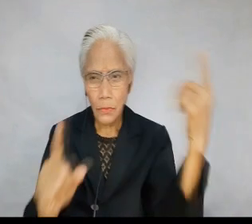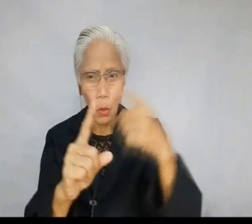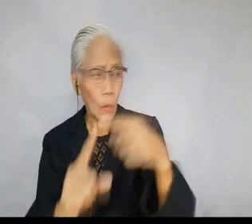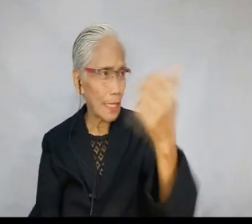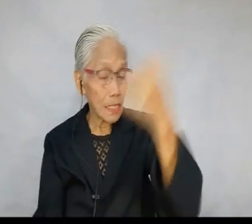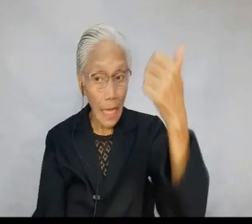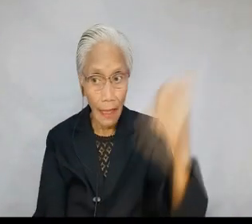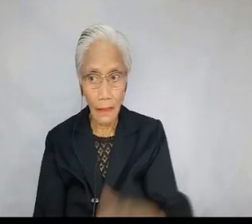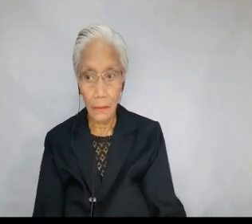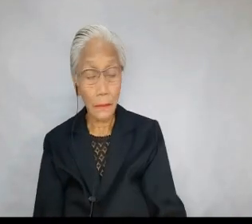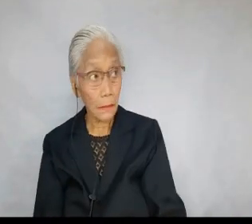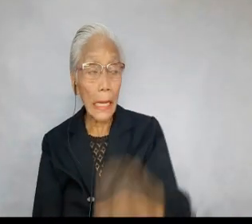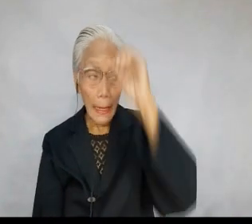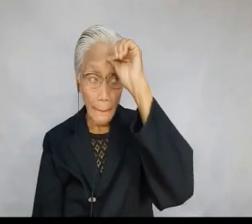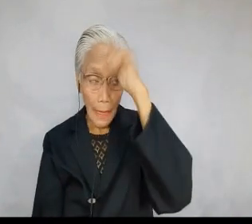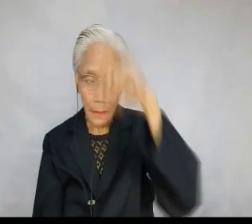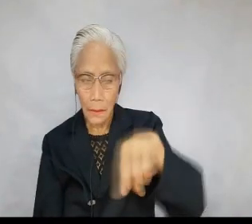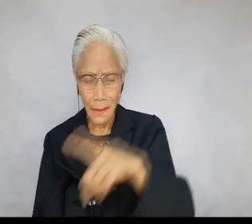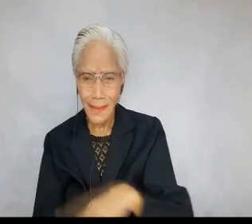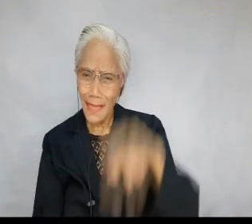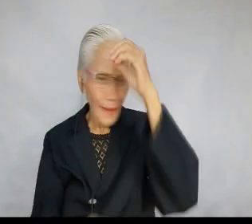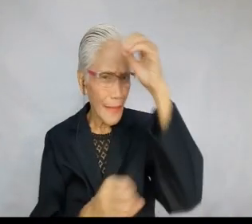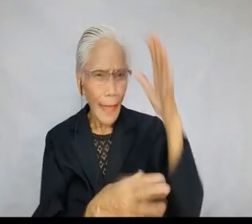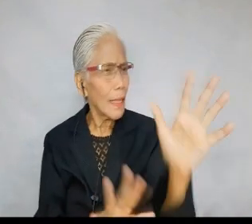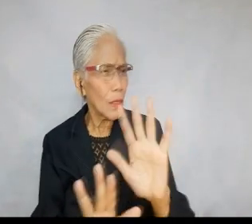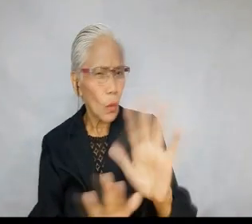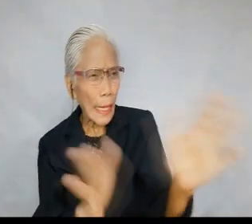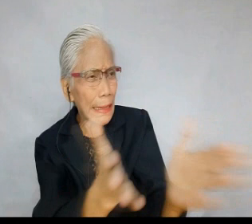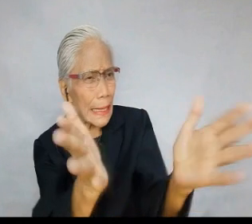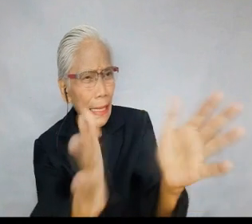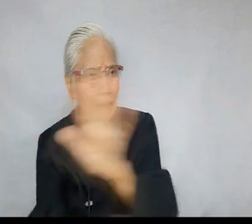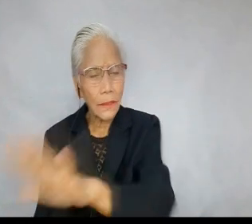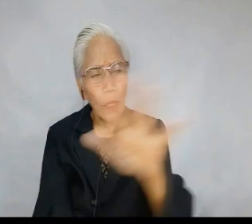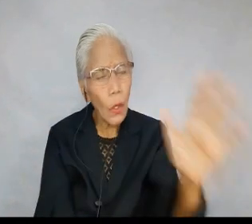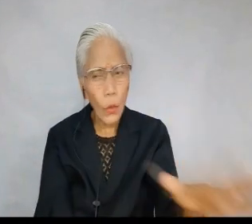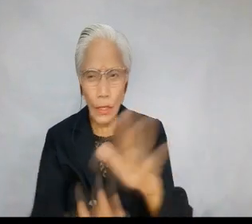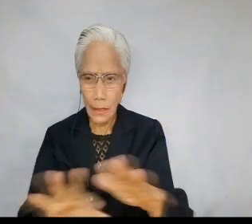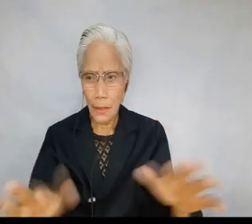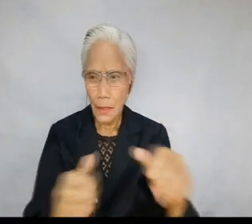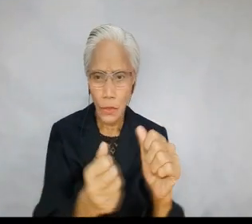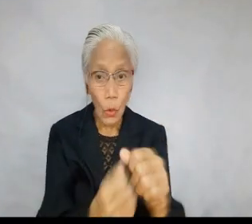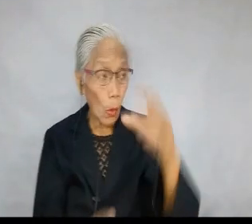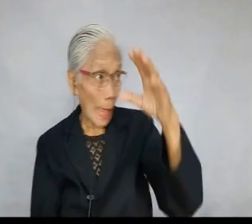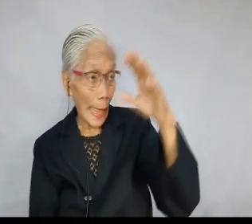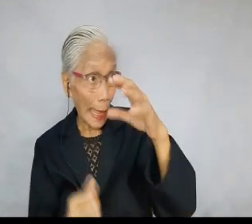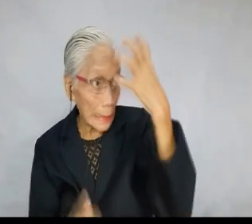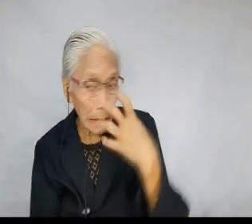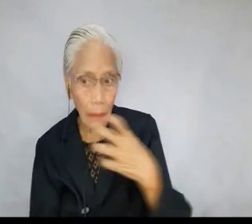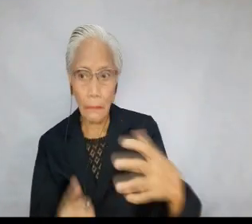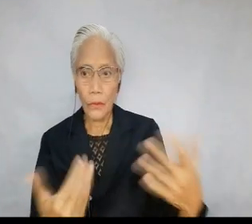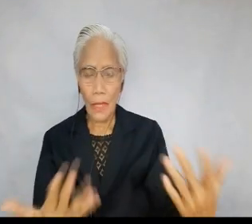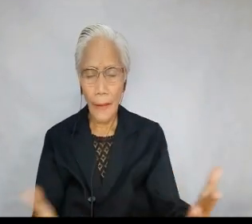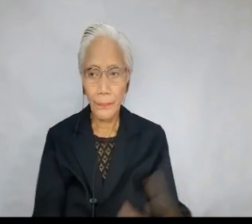and unnecessary anger in others. 10. Paul reminds us, Fathers, do not provoke your children to anger, but